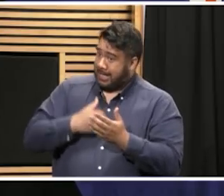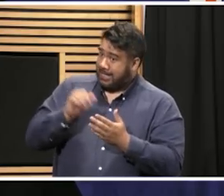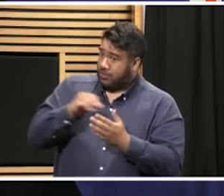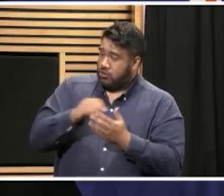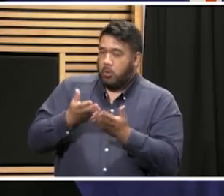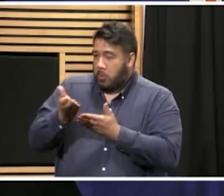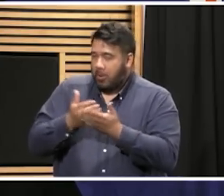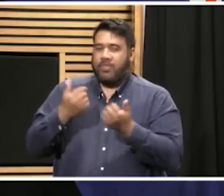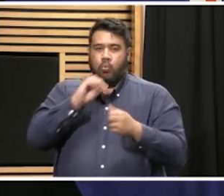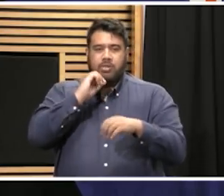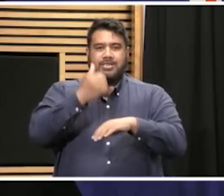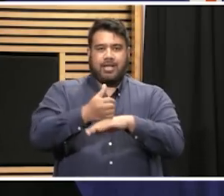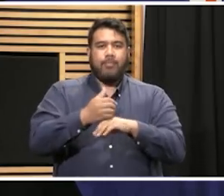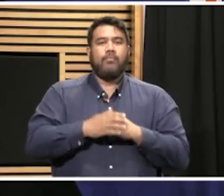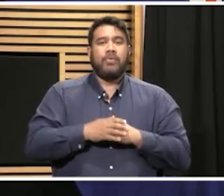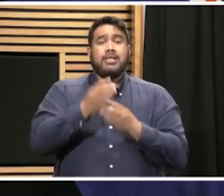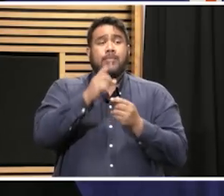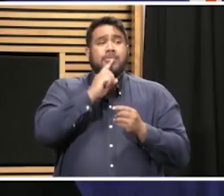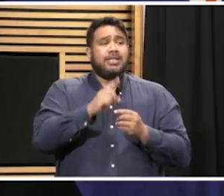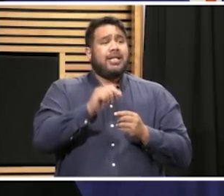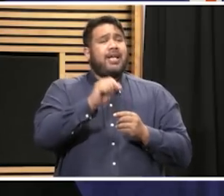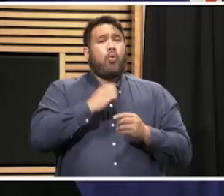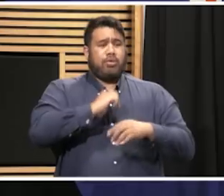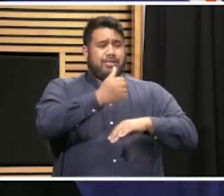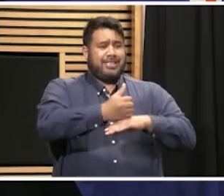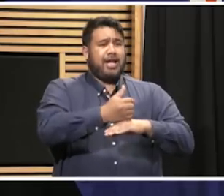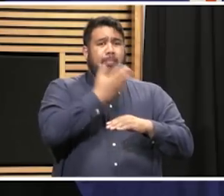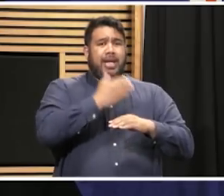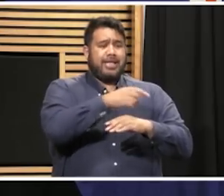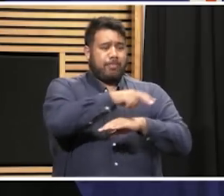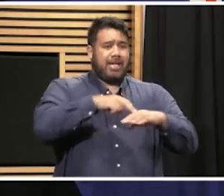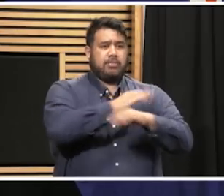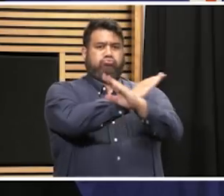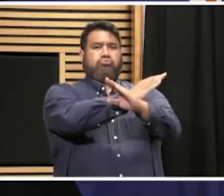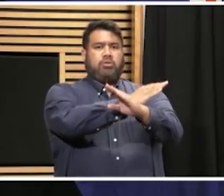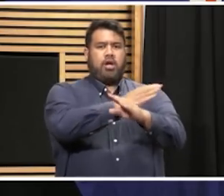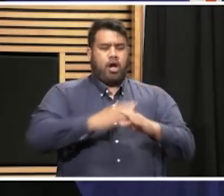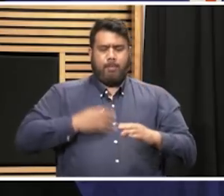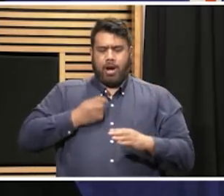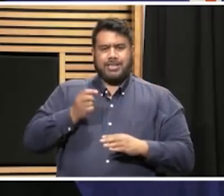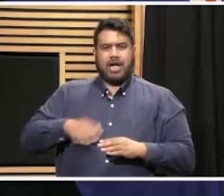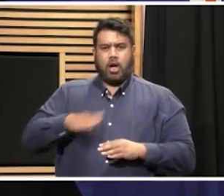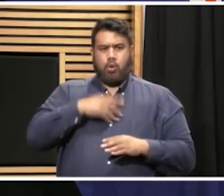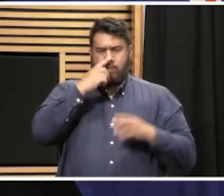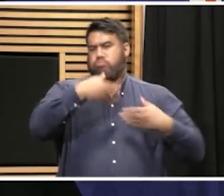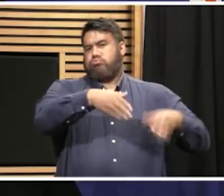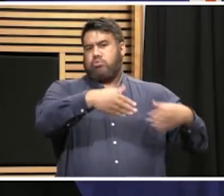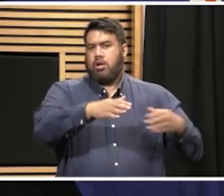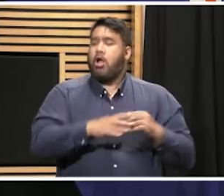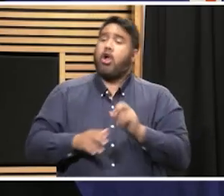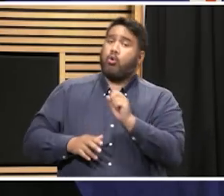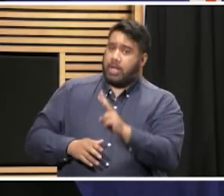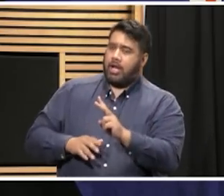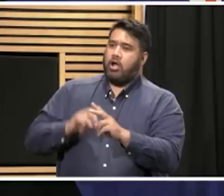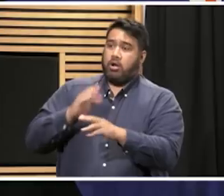A lot of people want to sit at checkpoints and keep people out of their places, out of their areas, out of their towns. We want to work with them to make sure that's